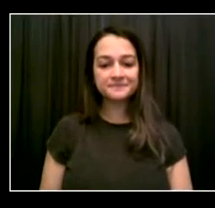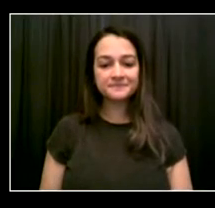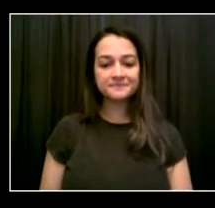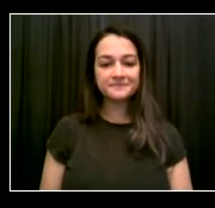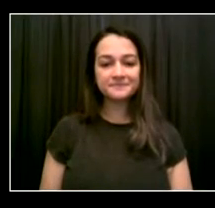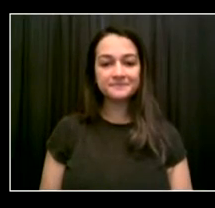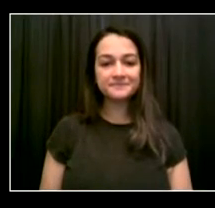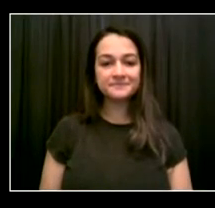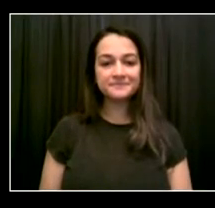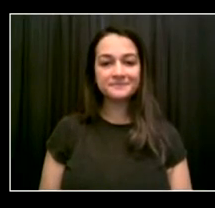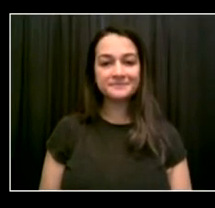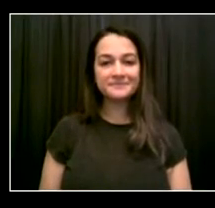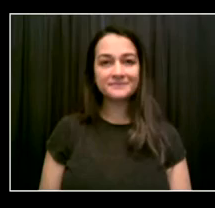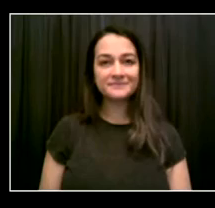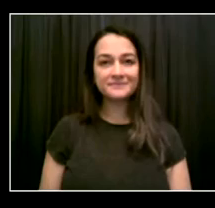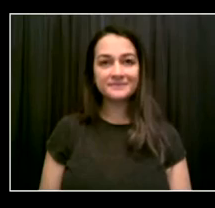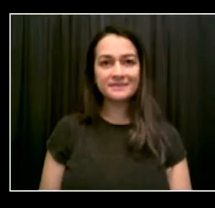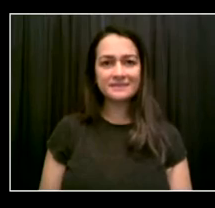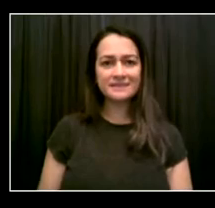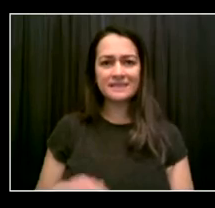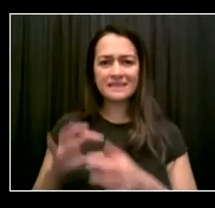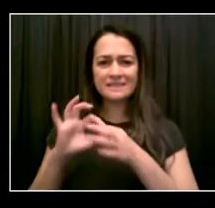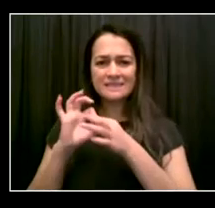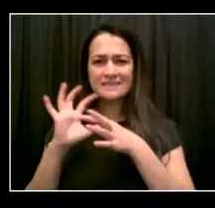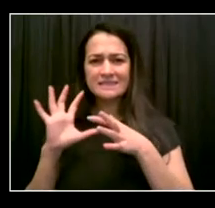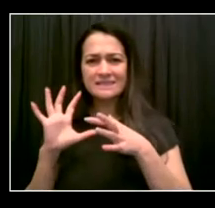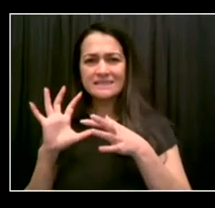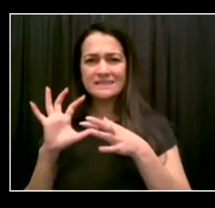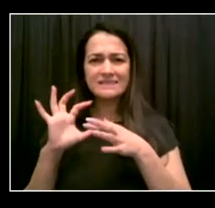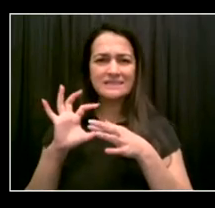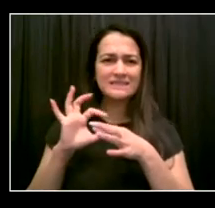All right, let's see. Treness, are you out there?